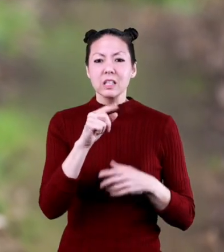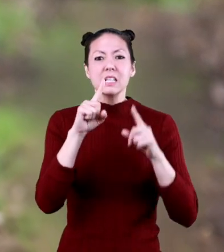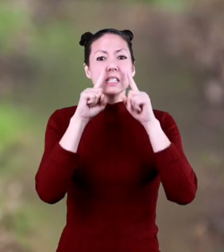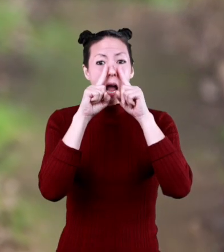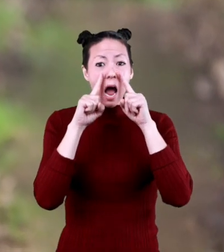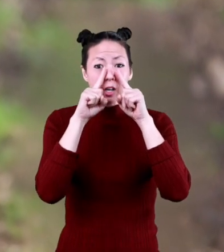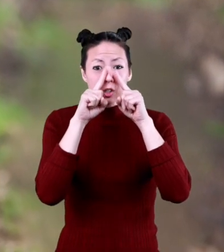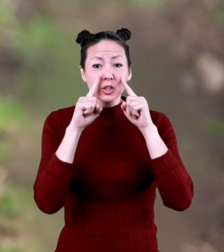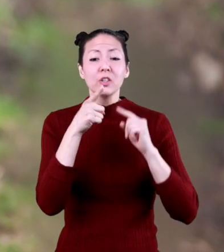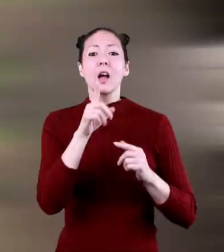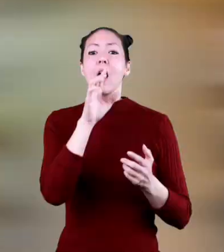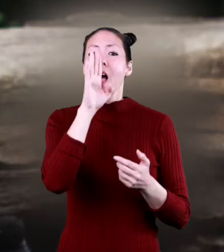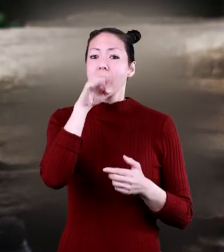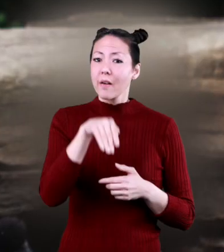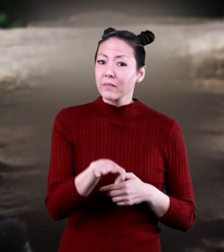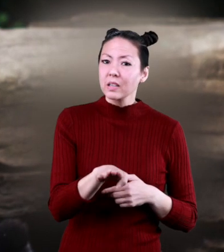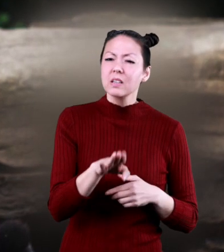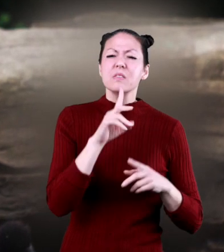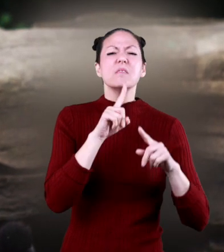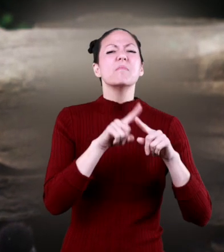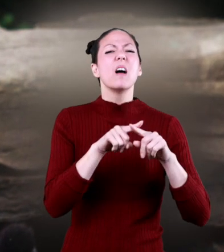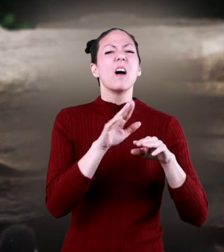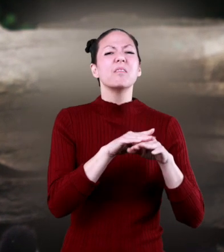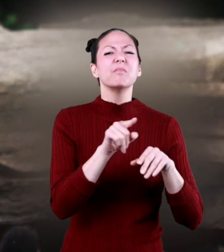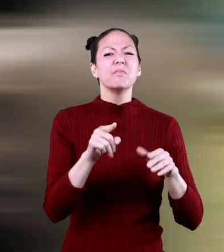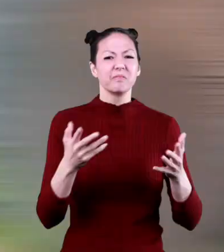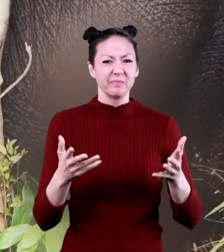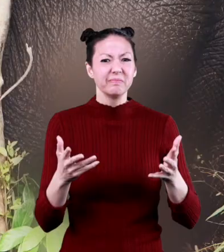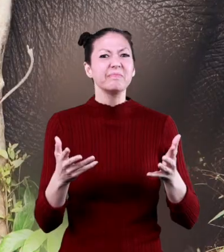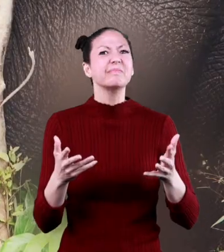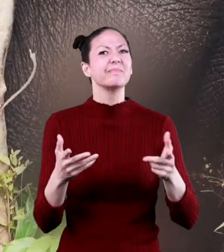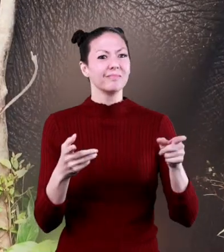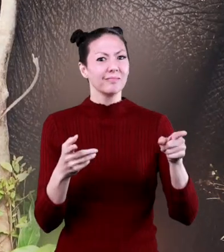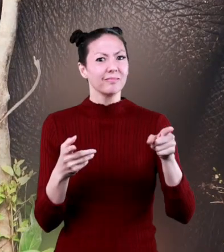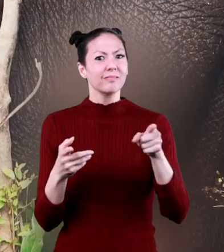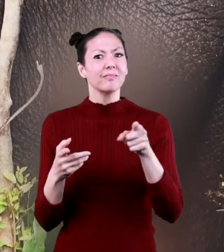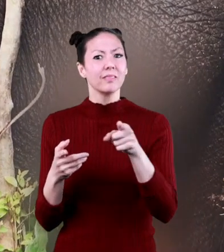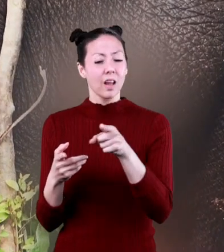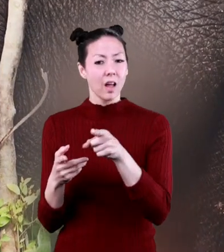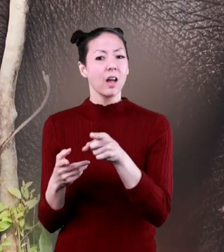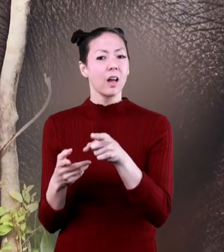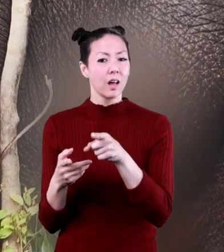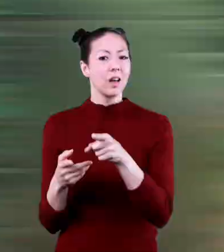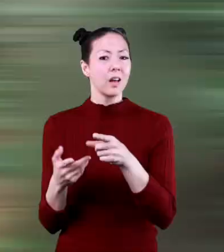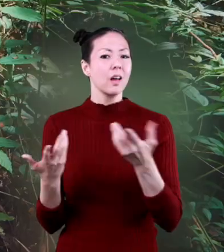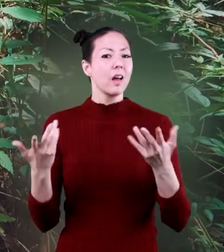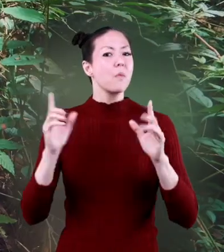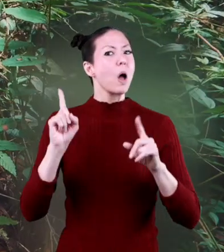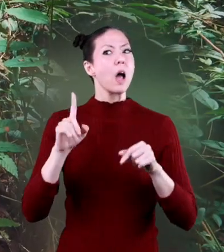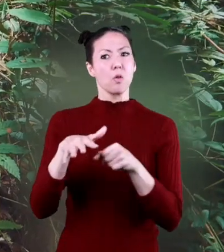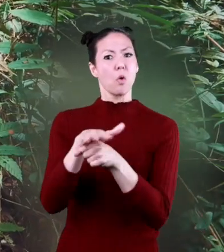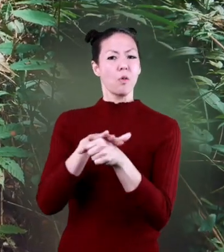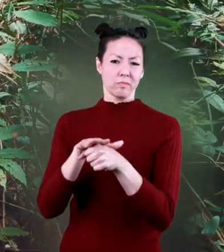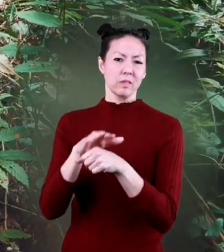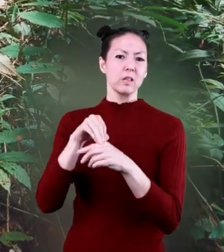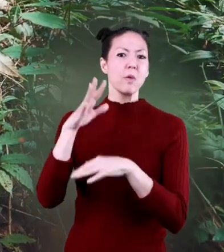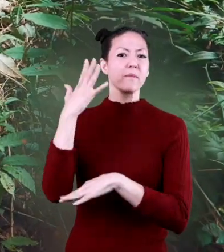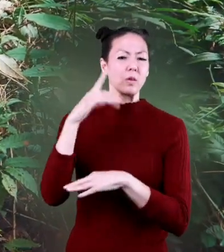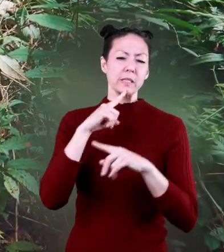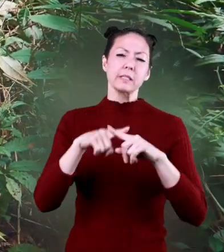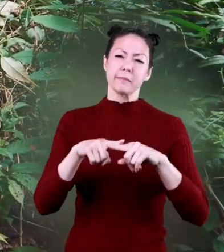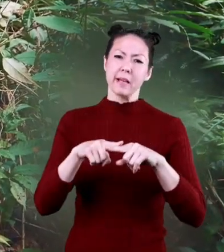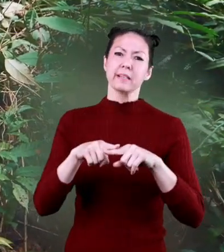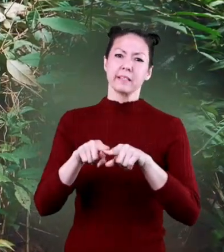tapers, tigers, and elephants, depending on where the